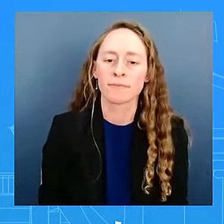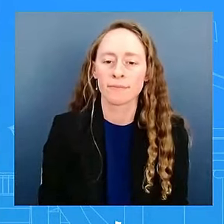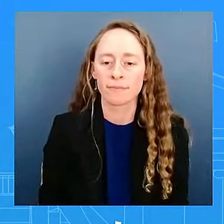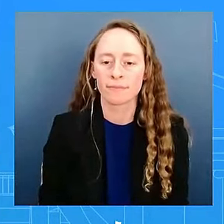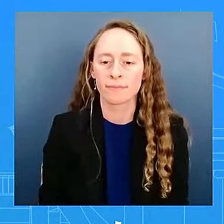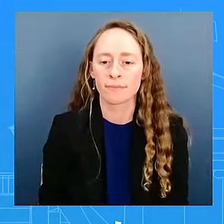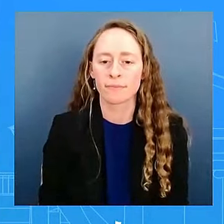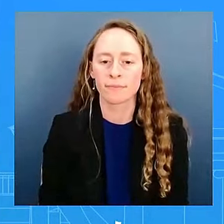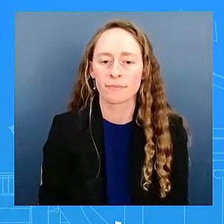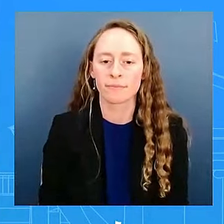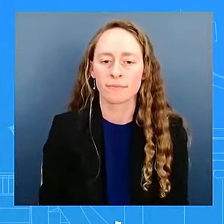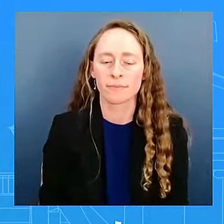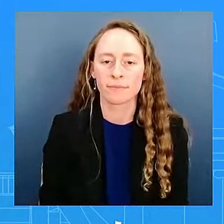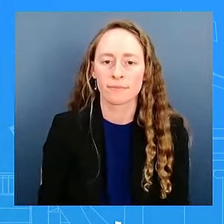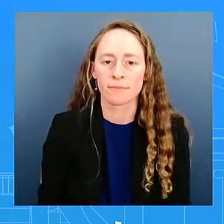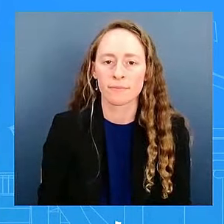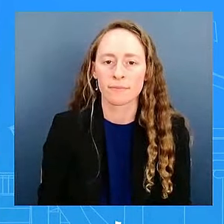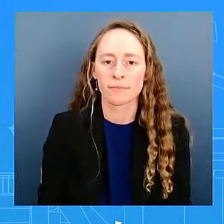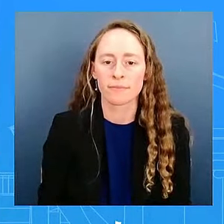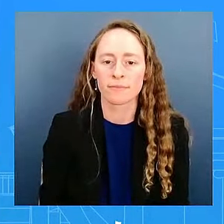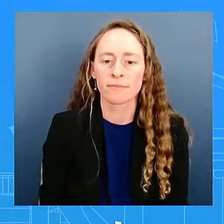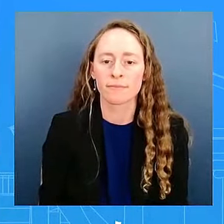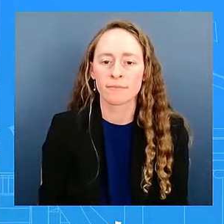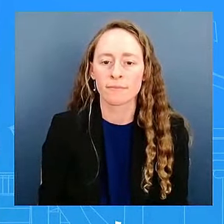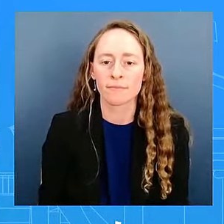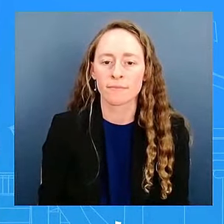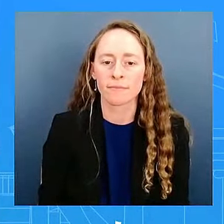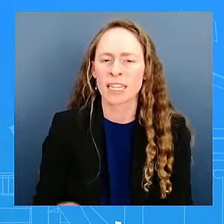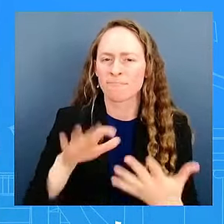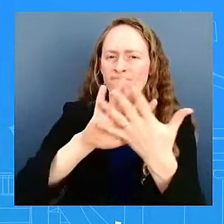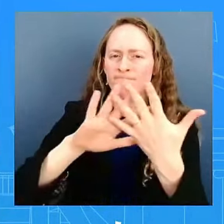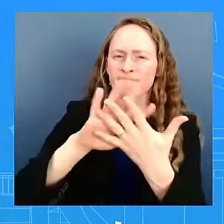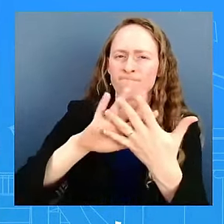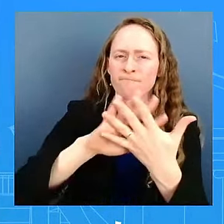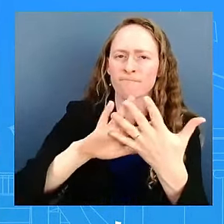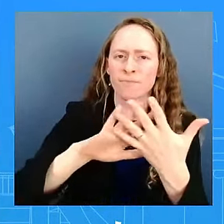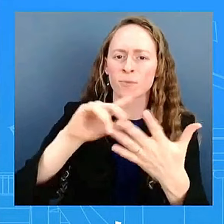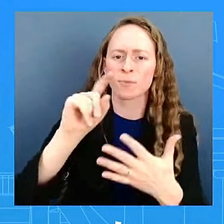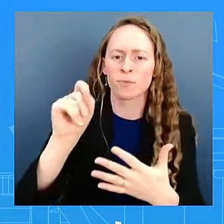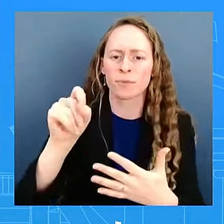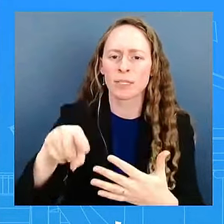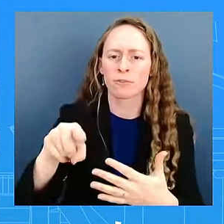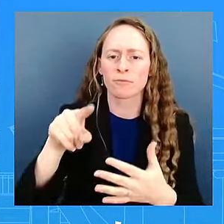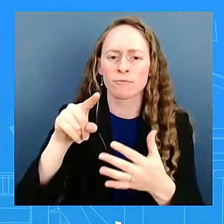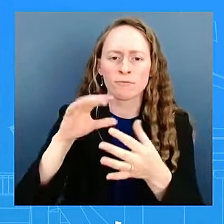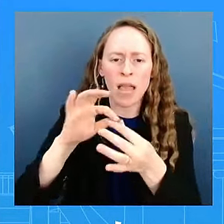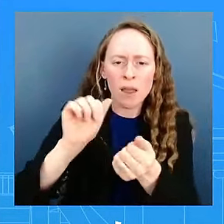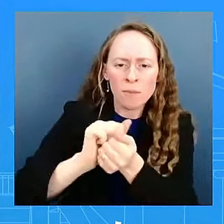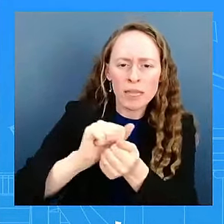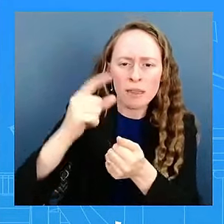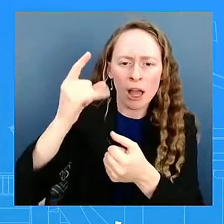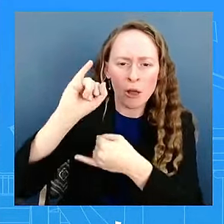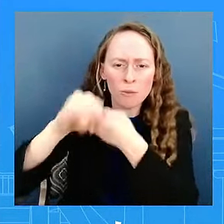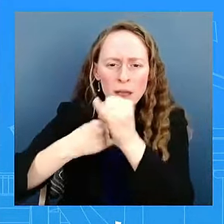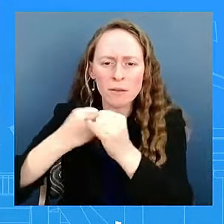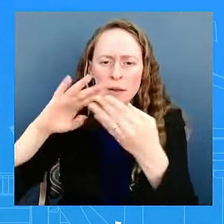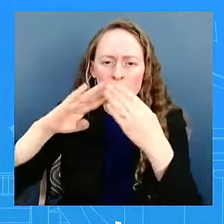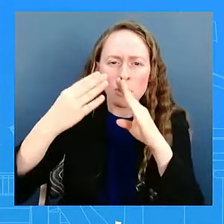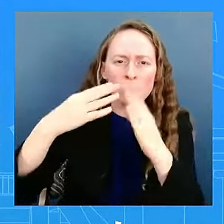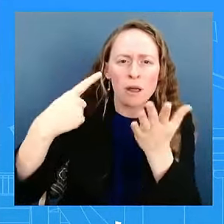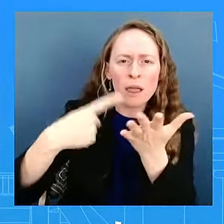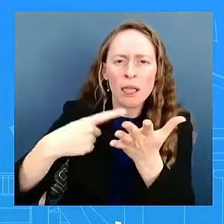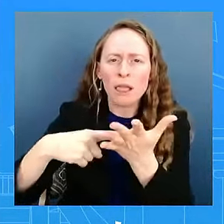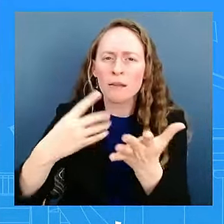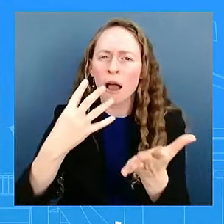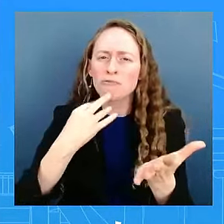and his cameraman, Rami al-Rivi, in an Israeli airstrike. It was obvious there were journalists. Everything was clear